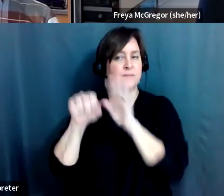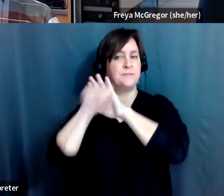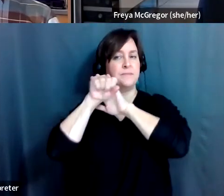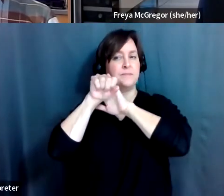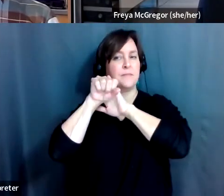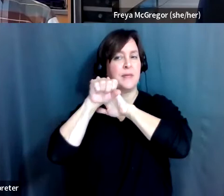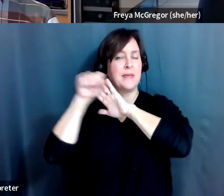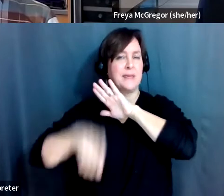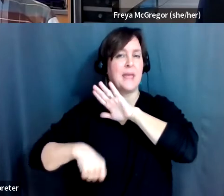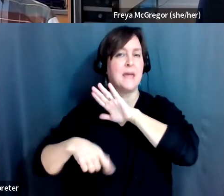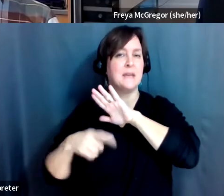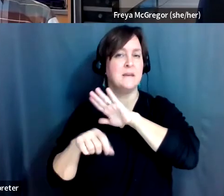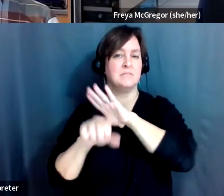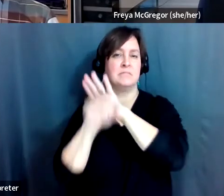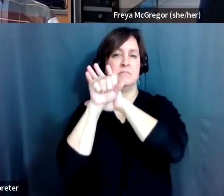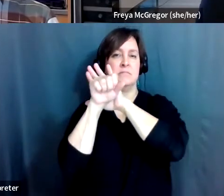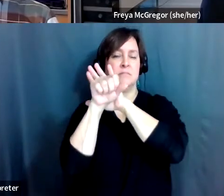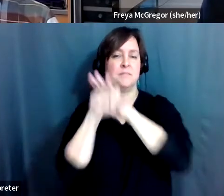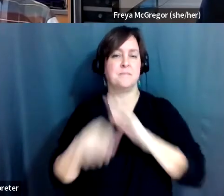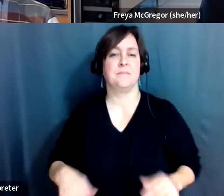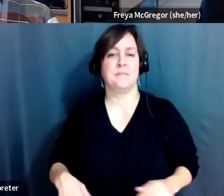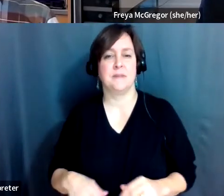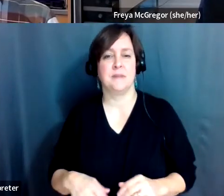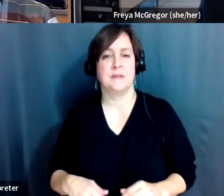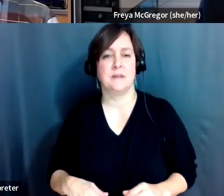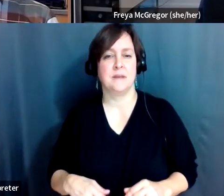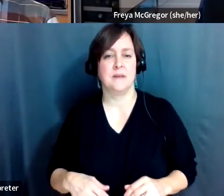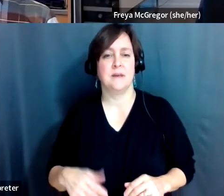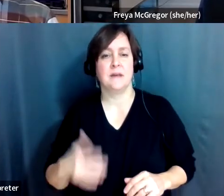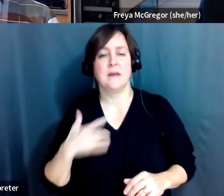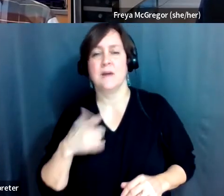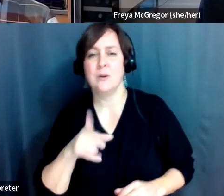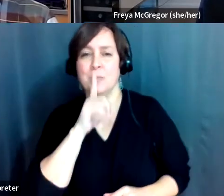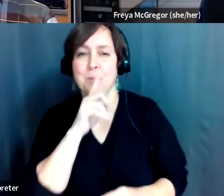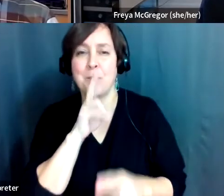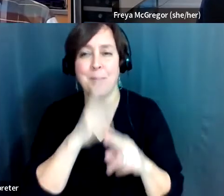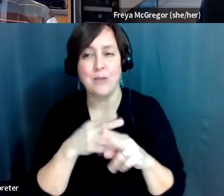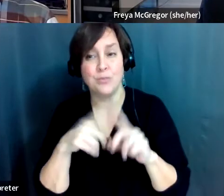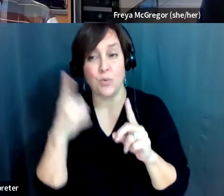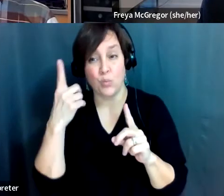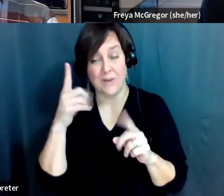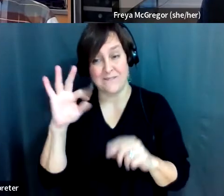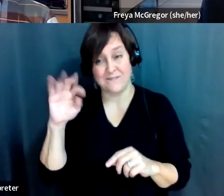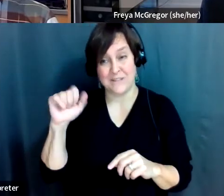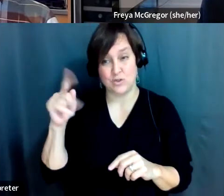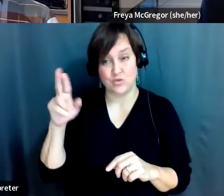And especially, you know, so one of the, I didn't mention this feature, but one of the features of this chair,